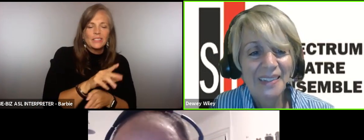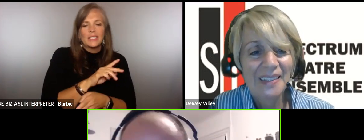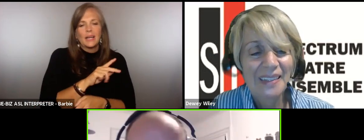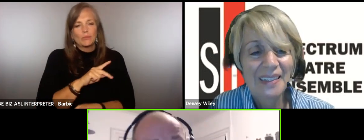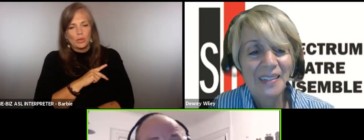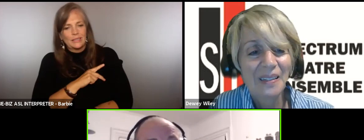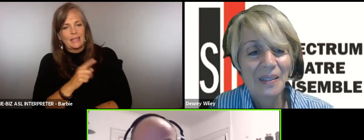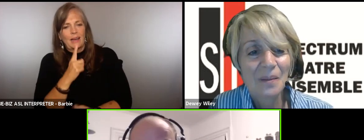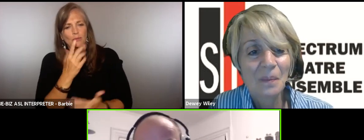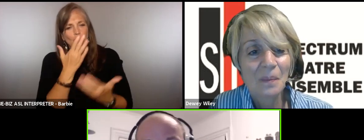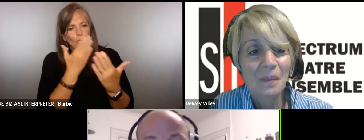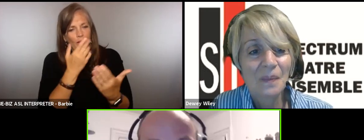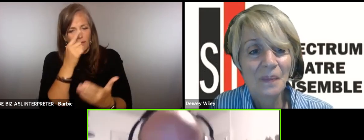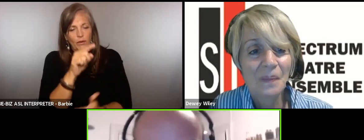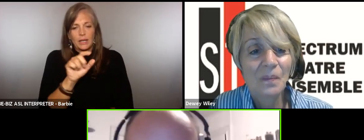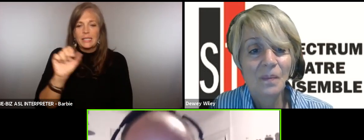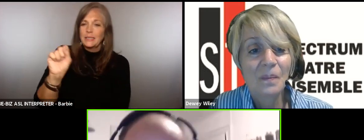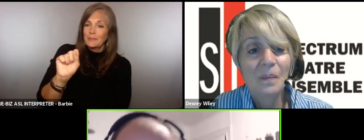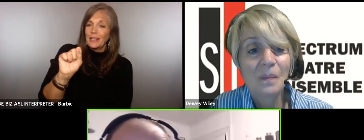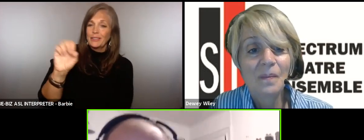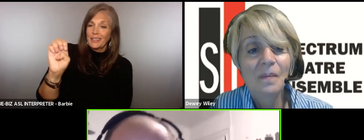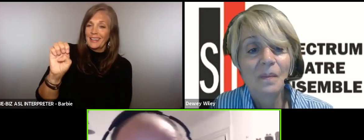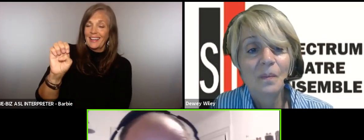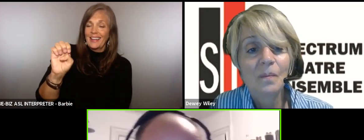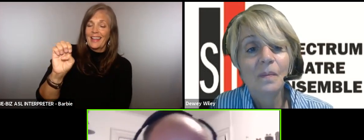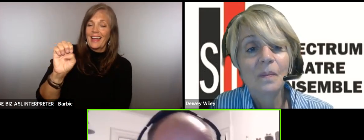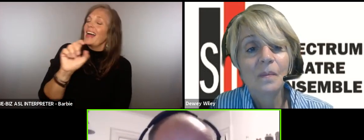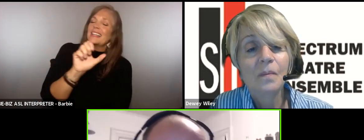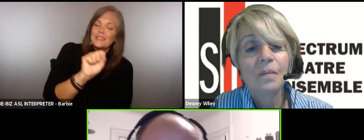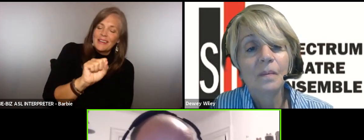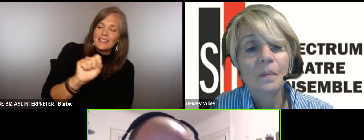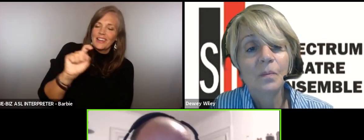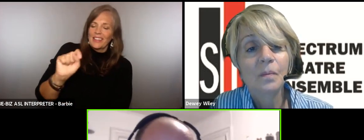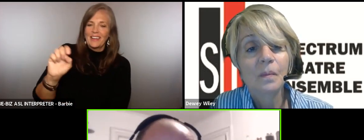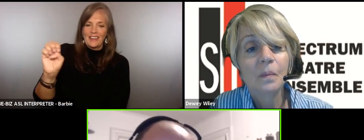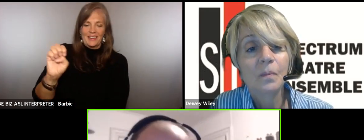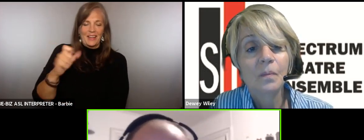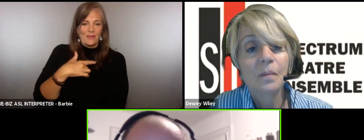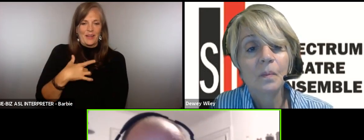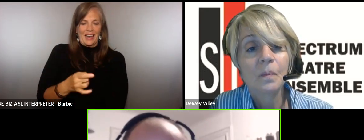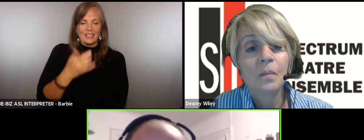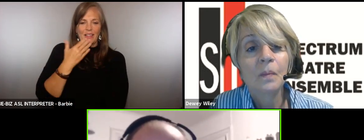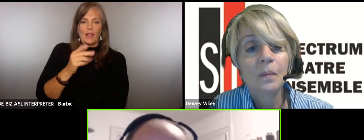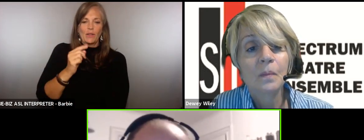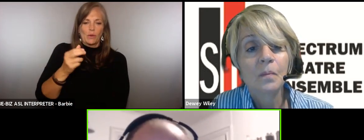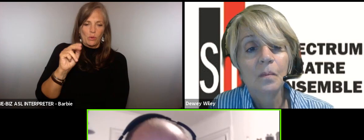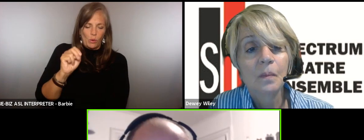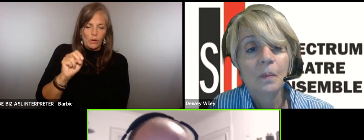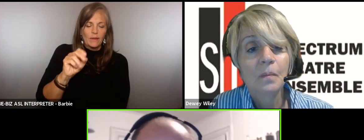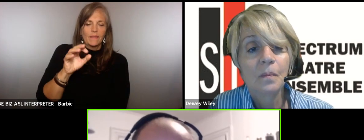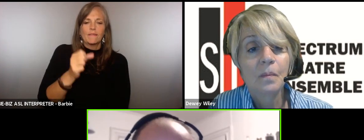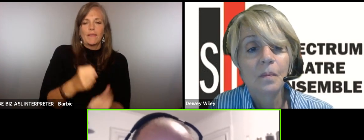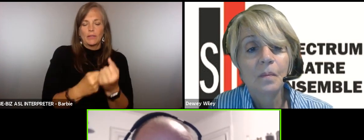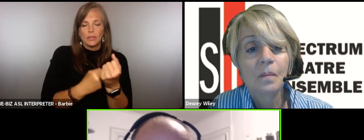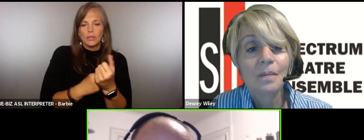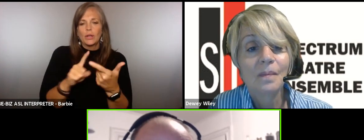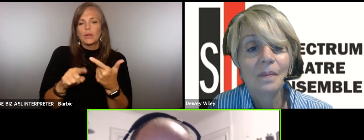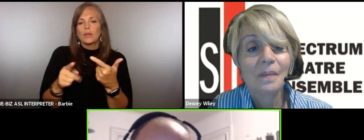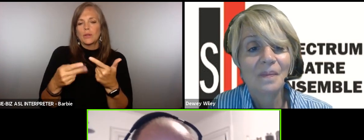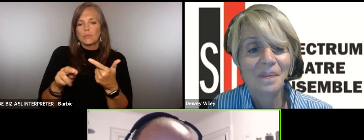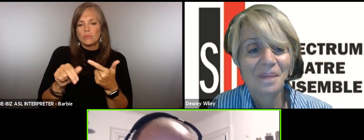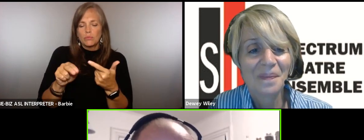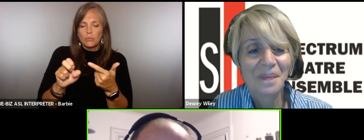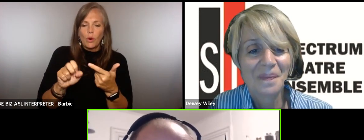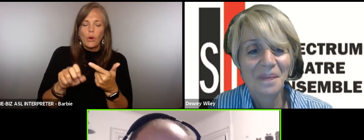um spectrum theater ensemble would like to take a moment to thank the Nordsen foundation the prone family foundation and the